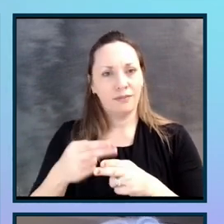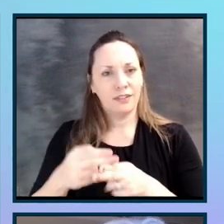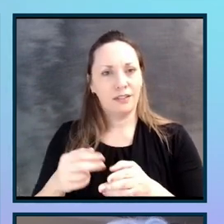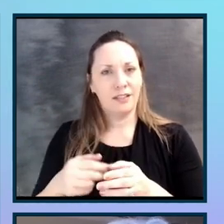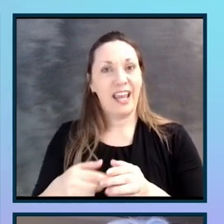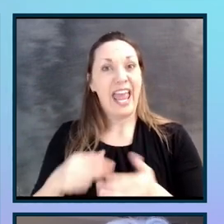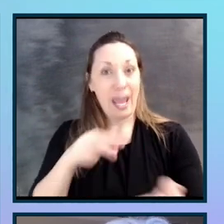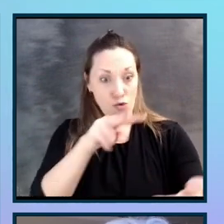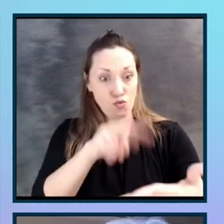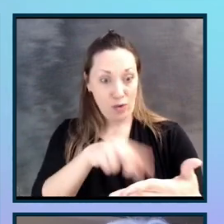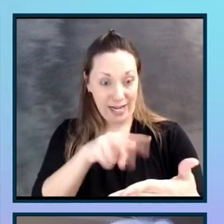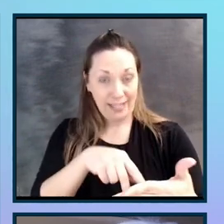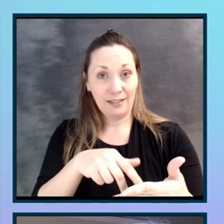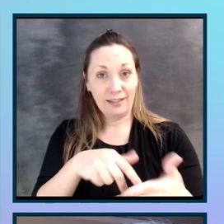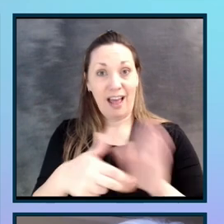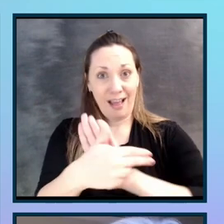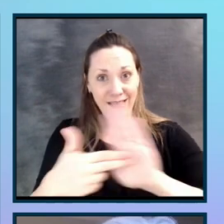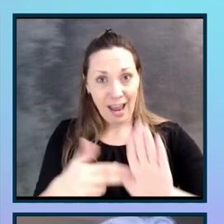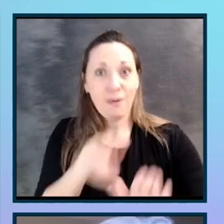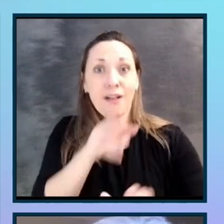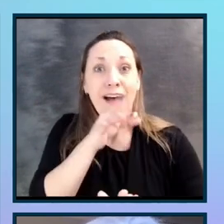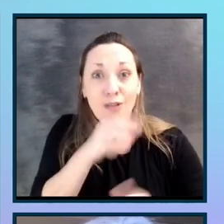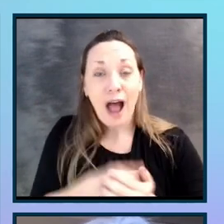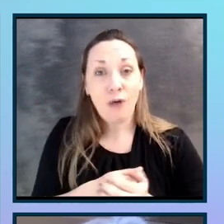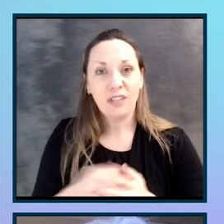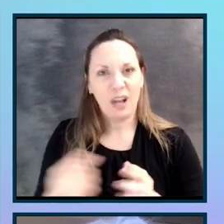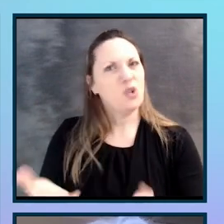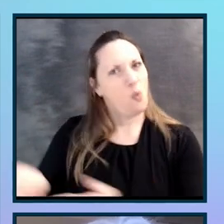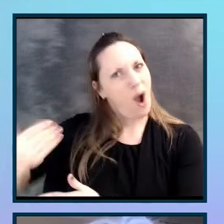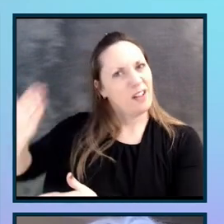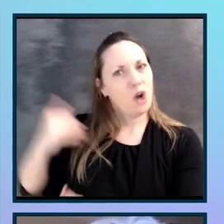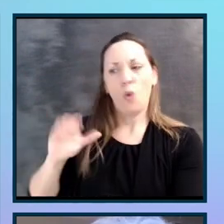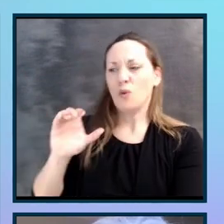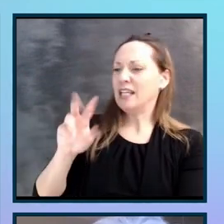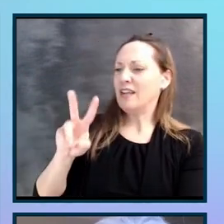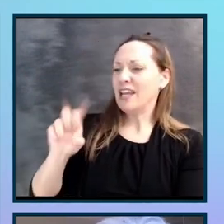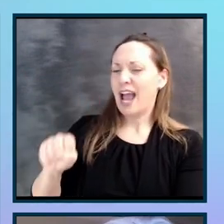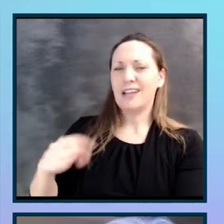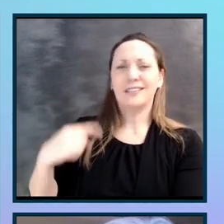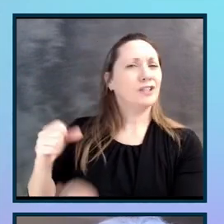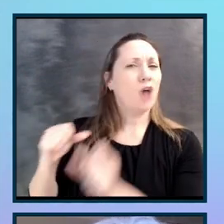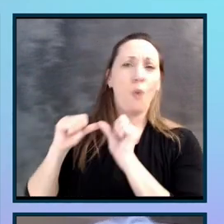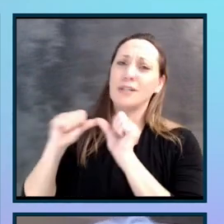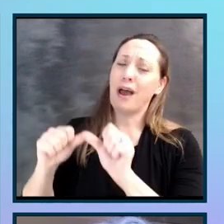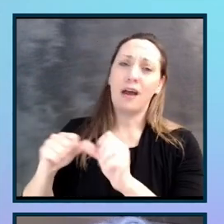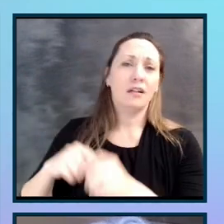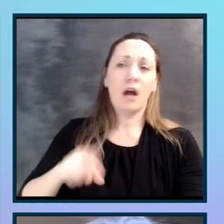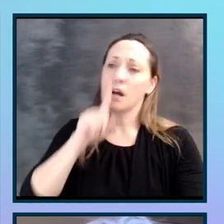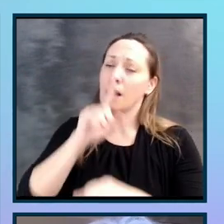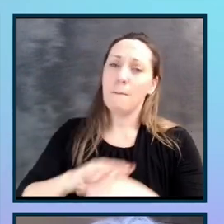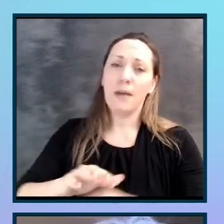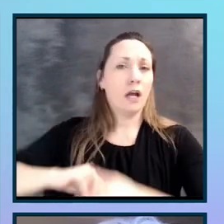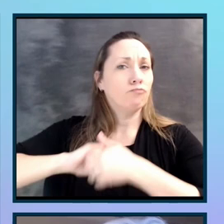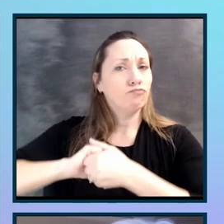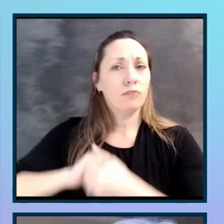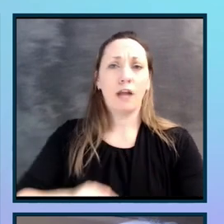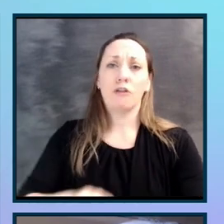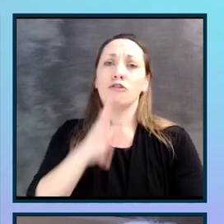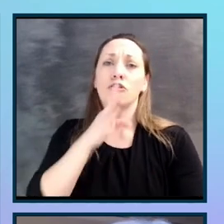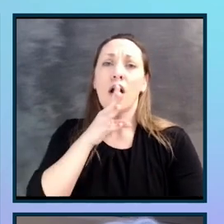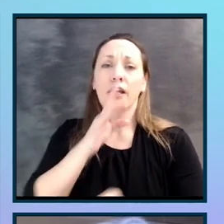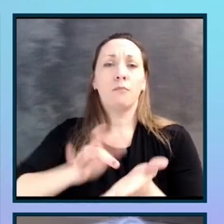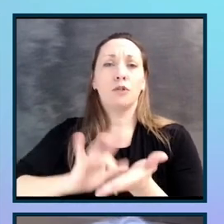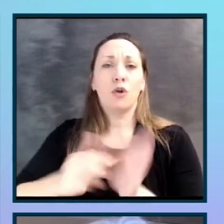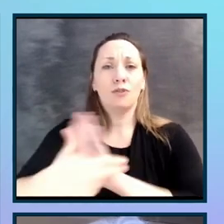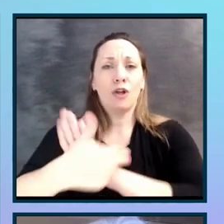This was a while ago. CVS has continued to be a committed and wonderful partner on the talking prescription label issue. Just